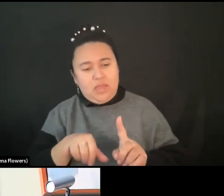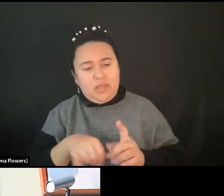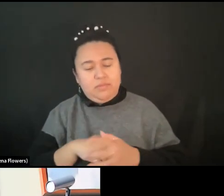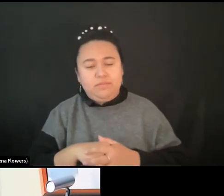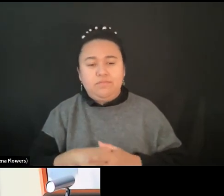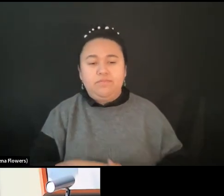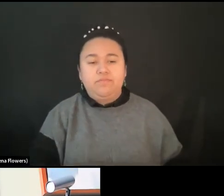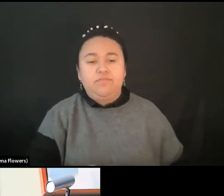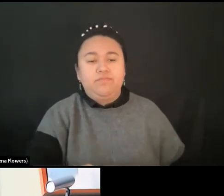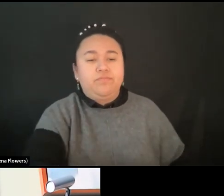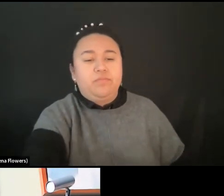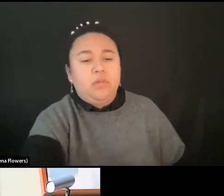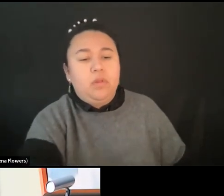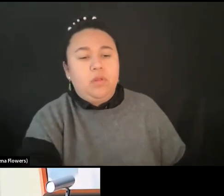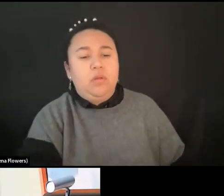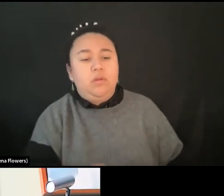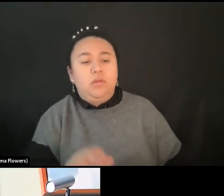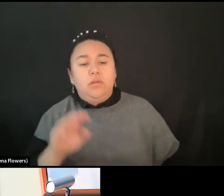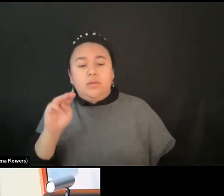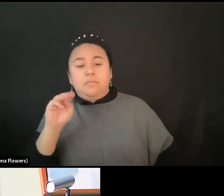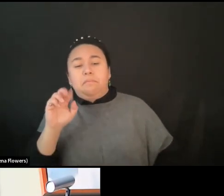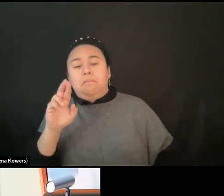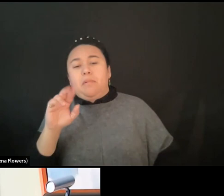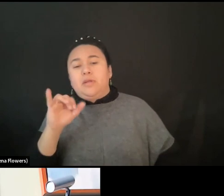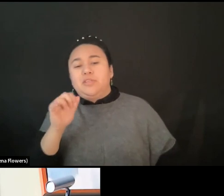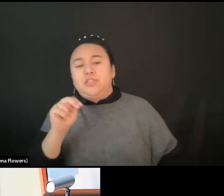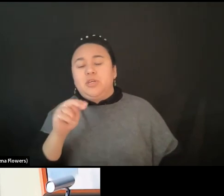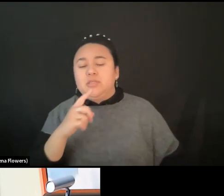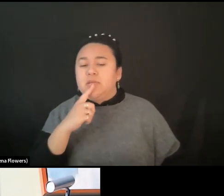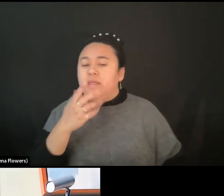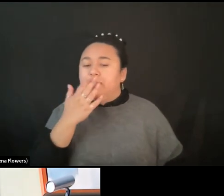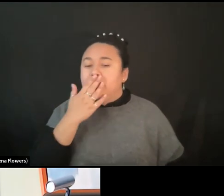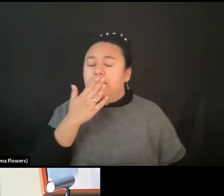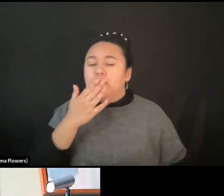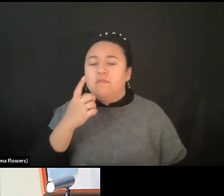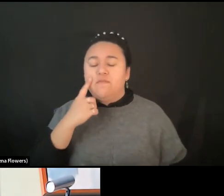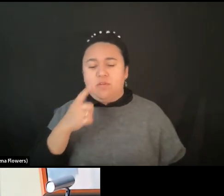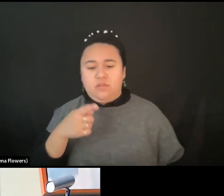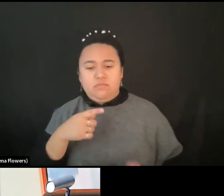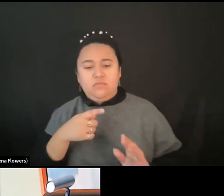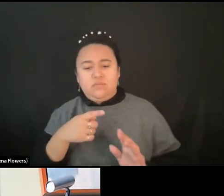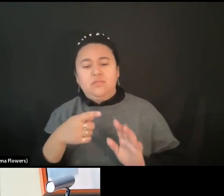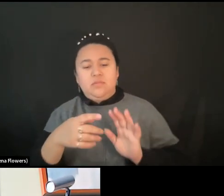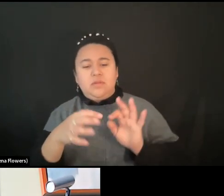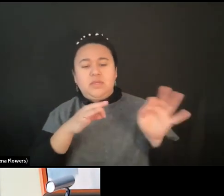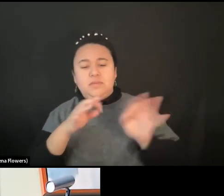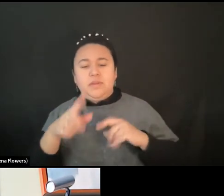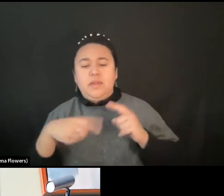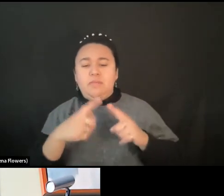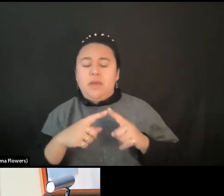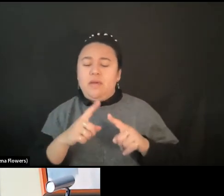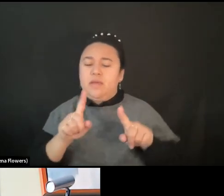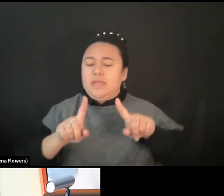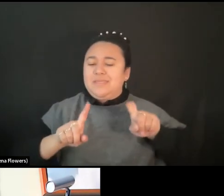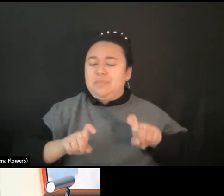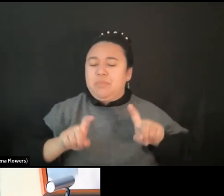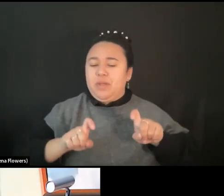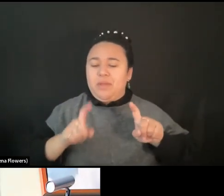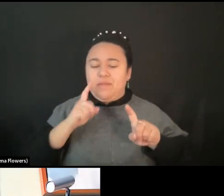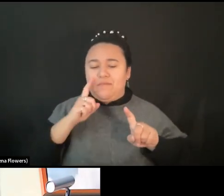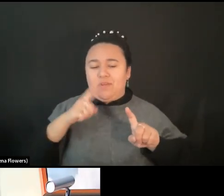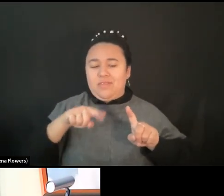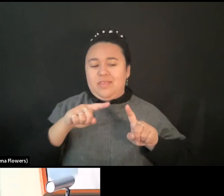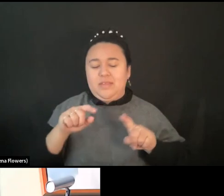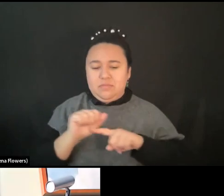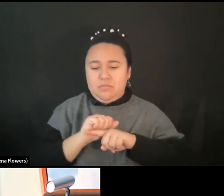Absolutely. Thank you. Thank you for highlighting, actually, the experimental nature of all these, you know, practices. I mean, this is what I